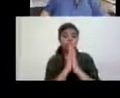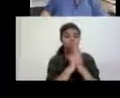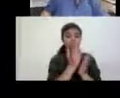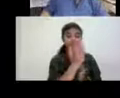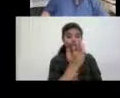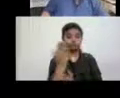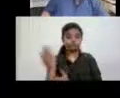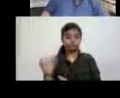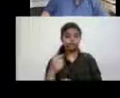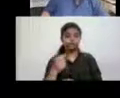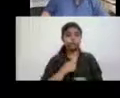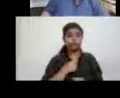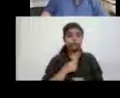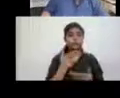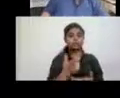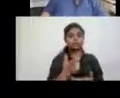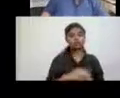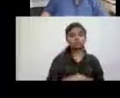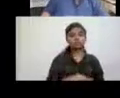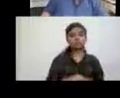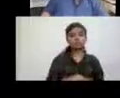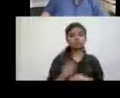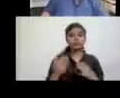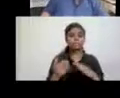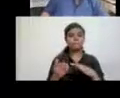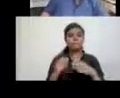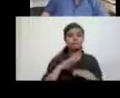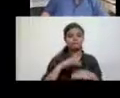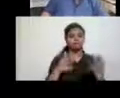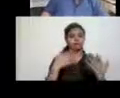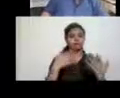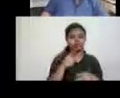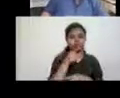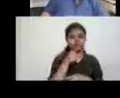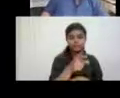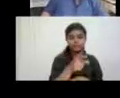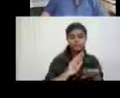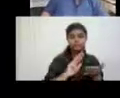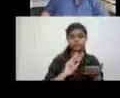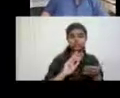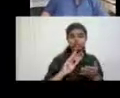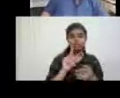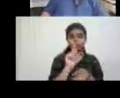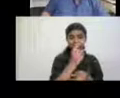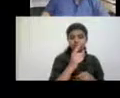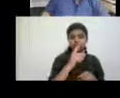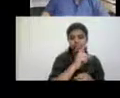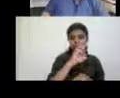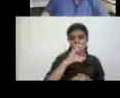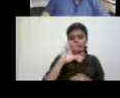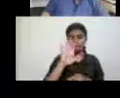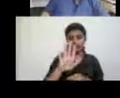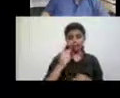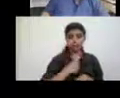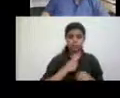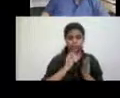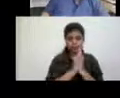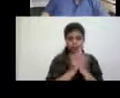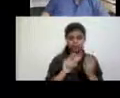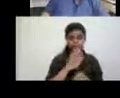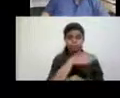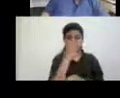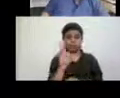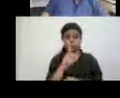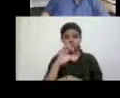time. There was my book, Enforcing Normalcy, which I mentioned, Simi Linton's book, Claiming Disability in 1998, and Extraordinary